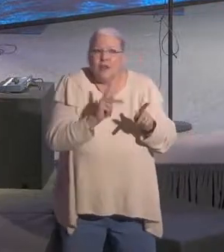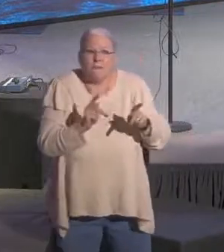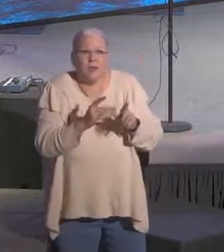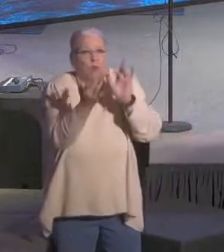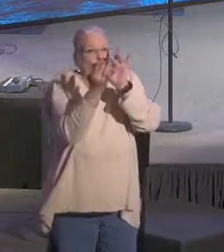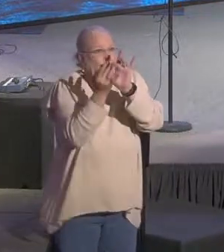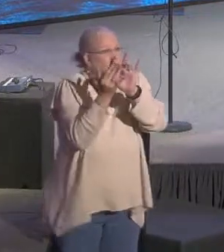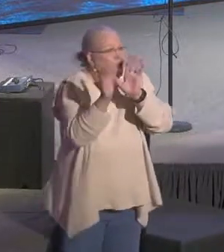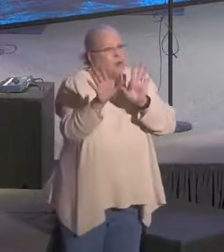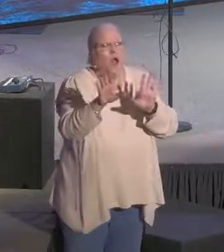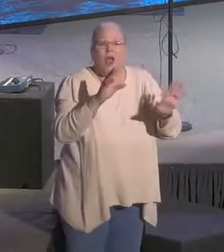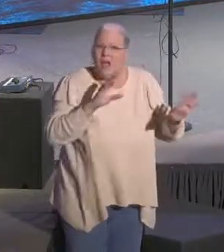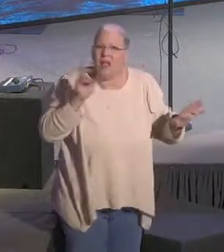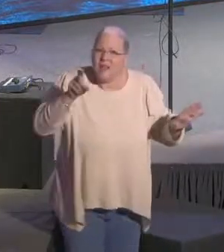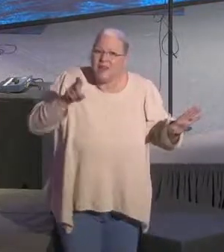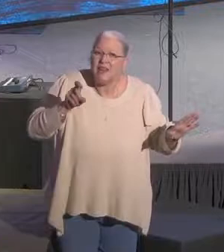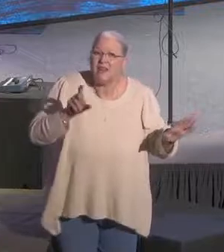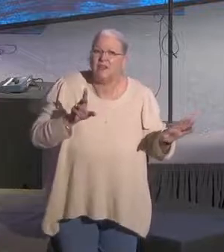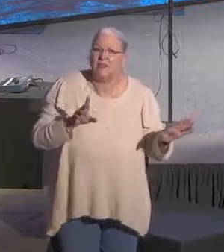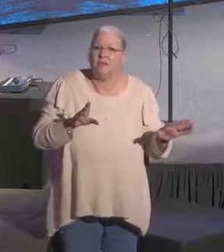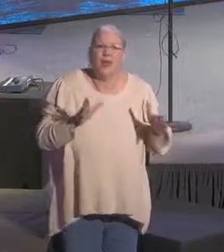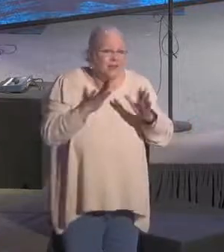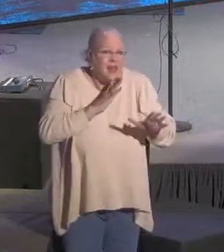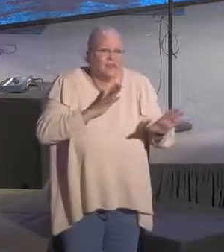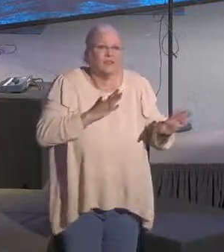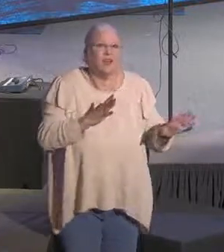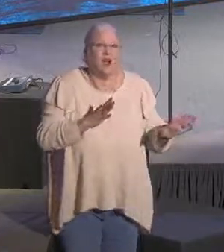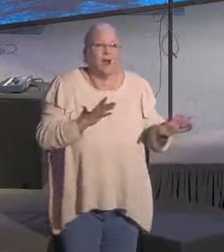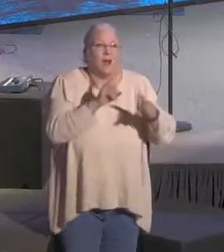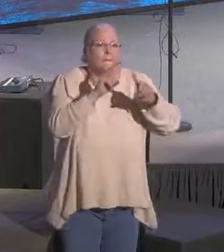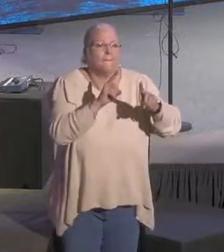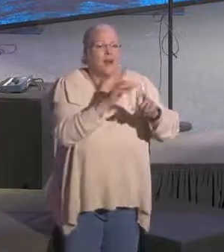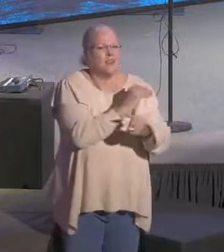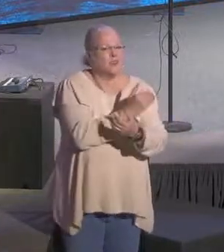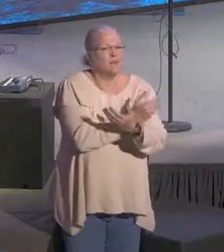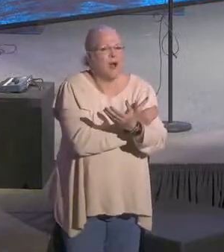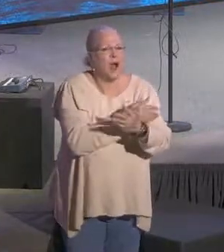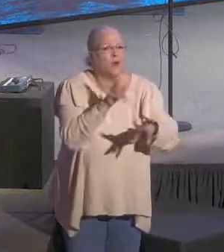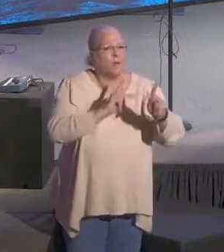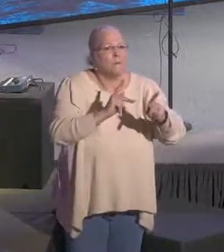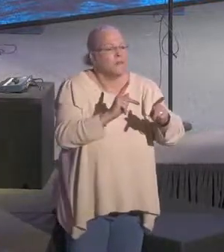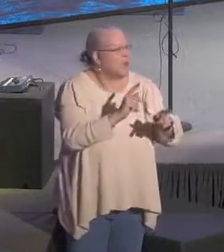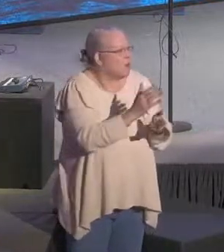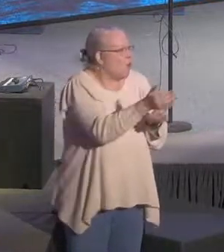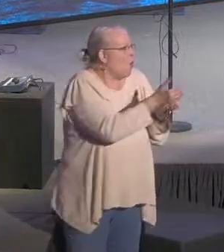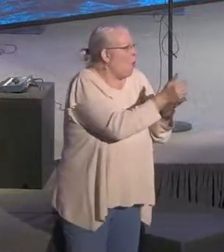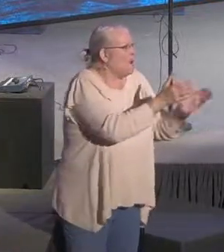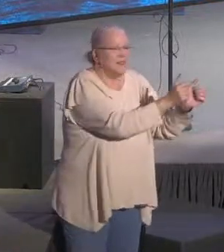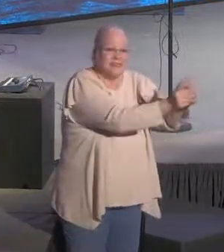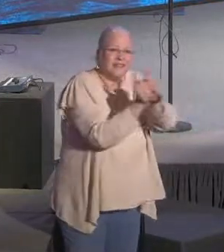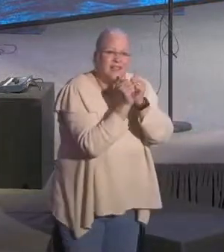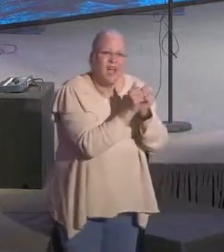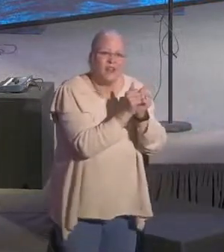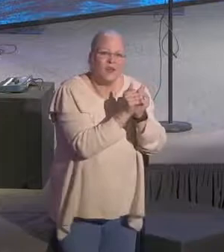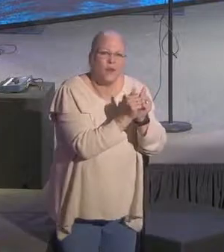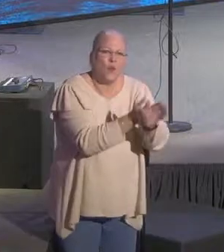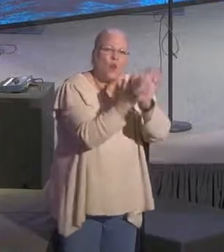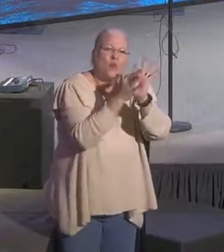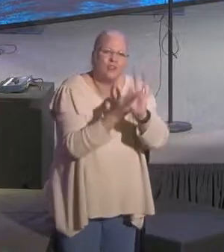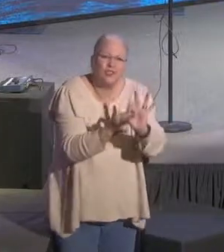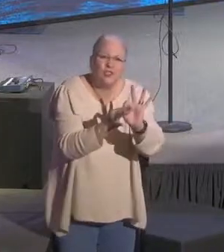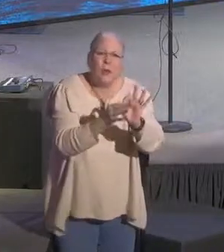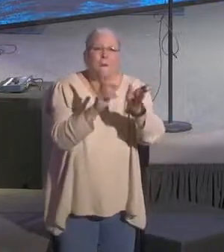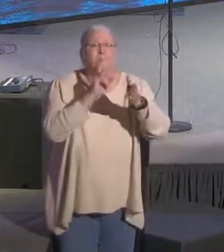online out of necessity, and I'm glad we do it online, but there's power when God's people come together. Amen? When we are united in